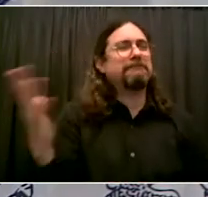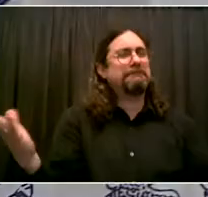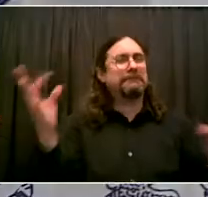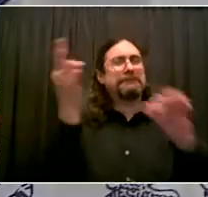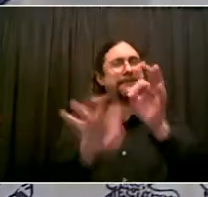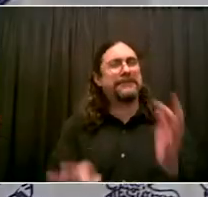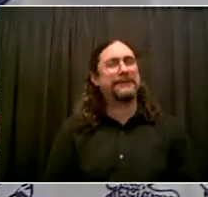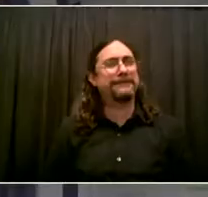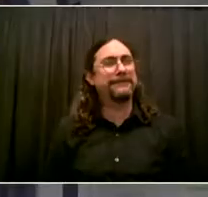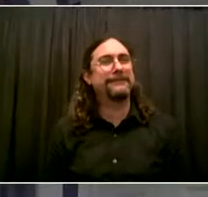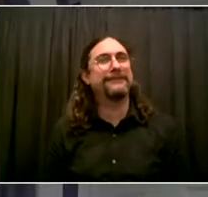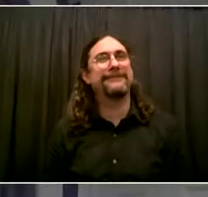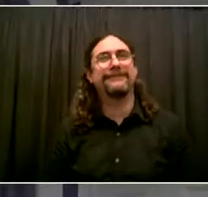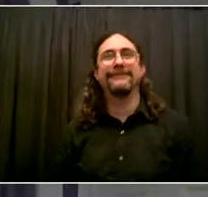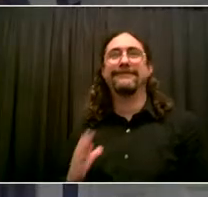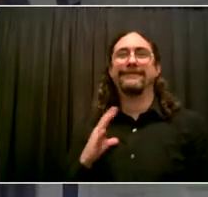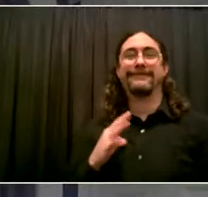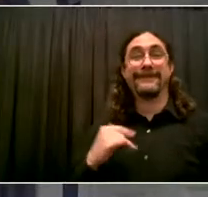Dr. Choksi.